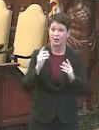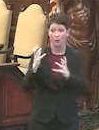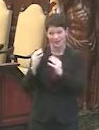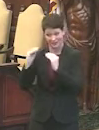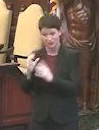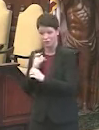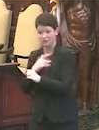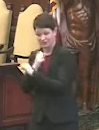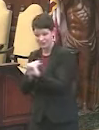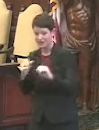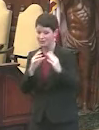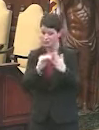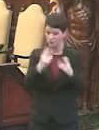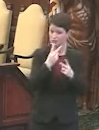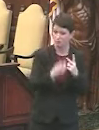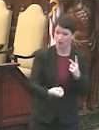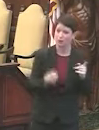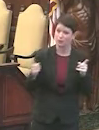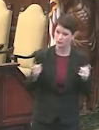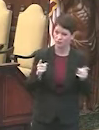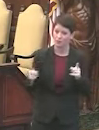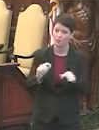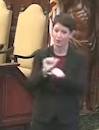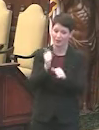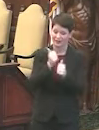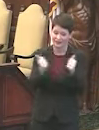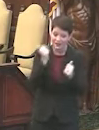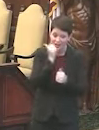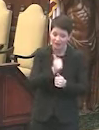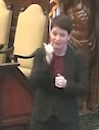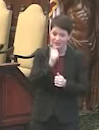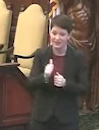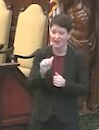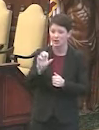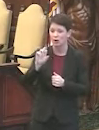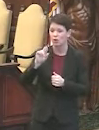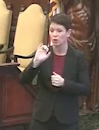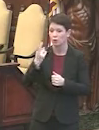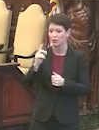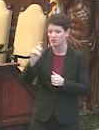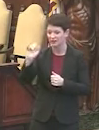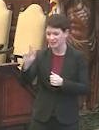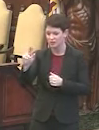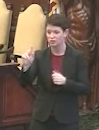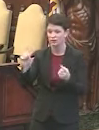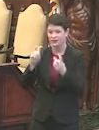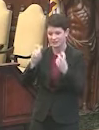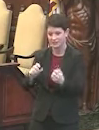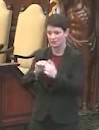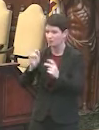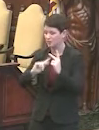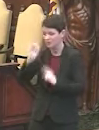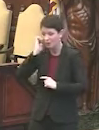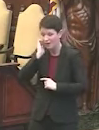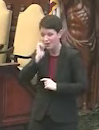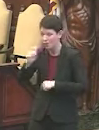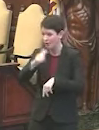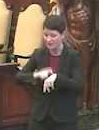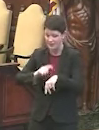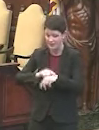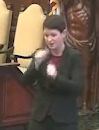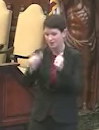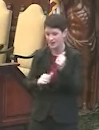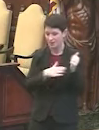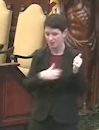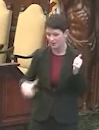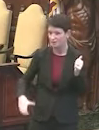So we're working, we're working our best every day. deputy mayor for labor, Rich Lazor, is meeting with folks all the time, uh, and we're moving